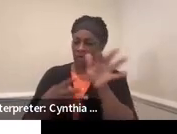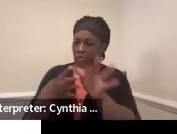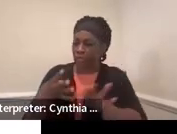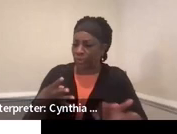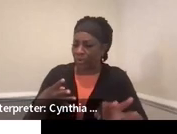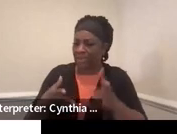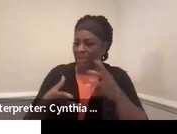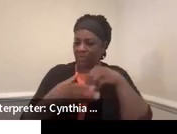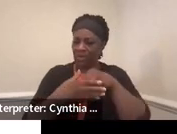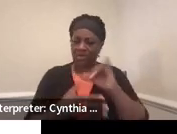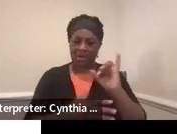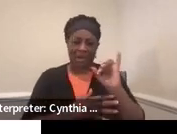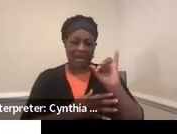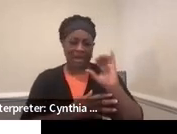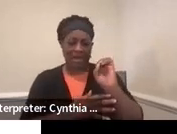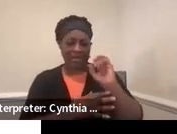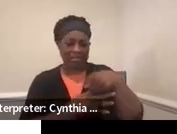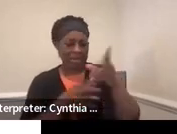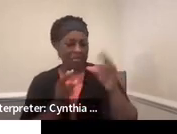meetings.